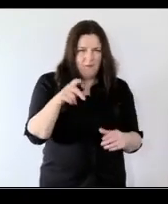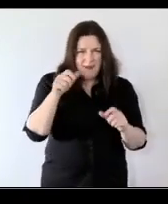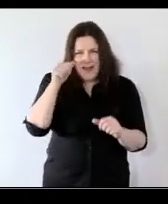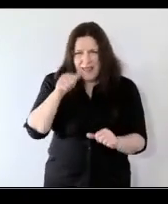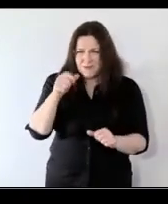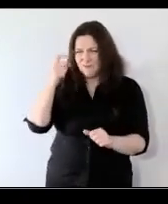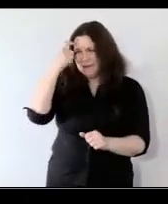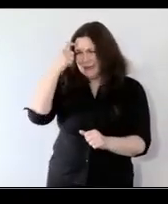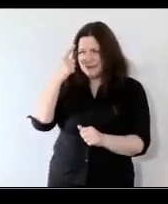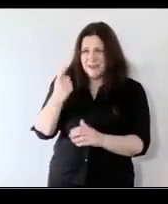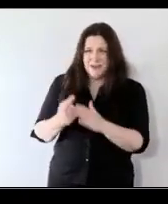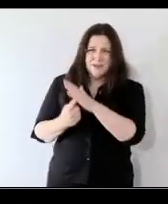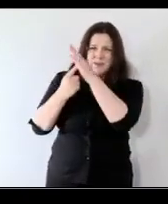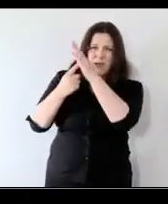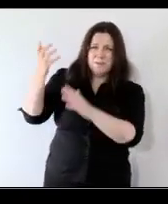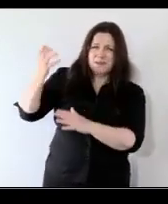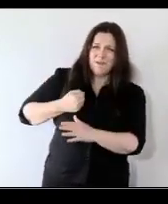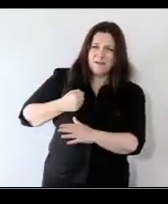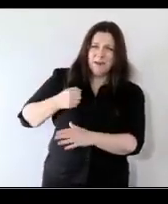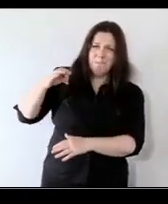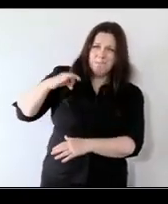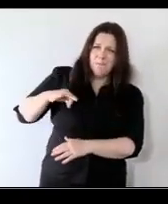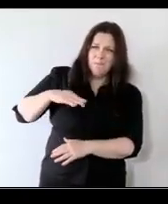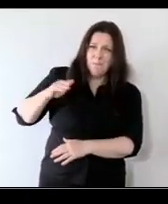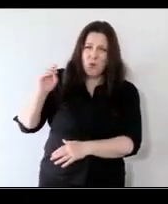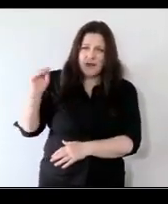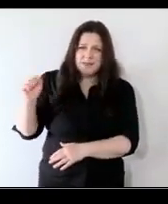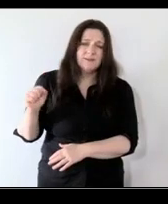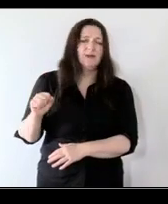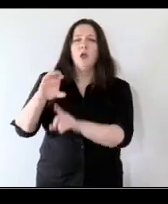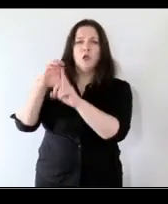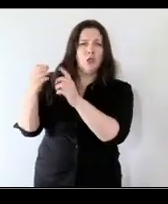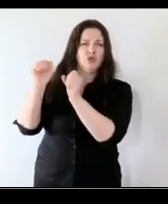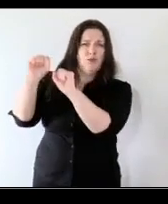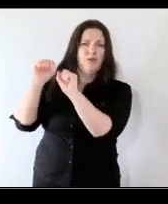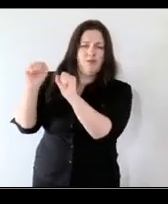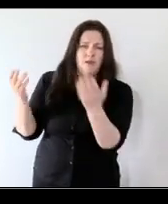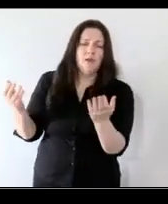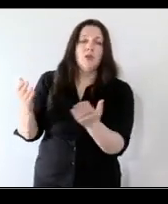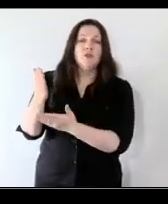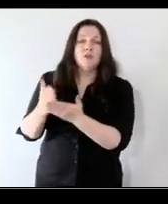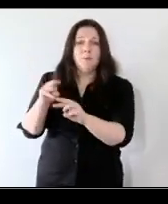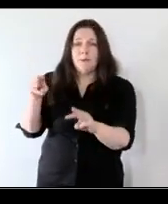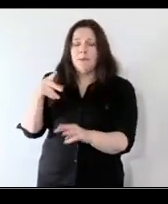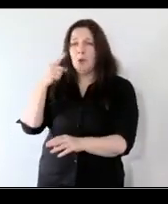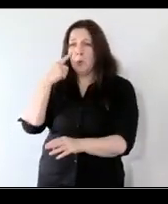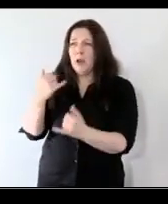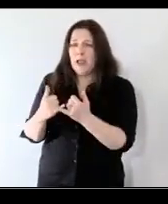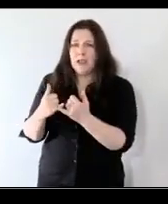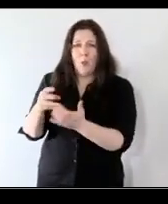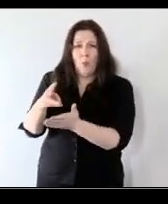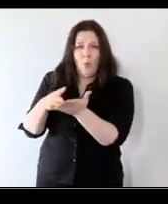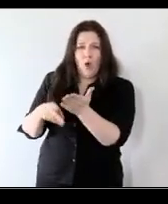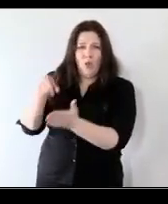growth in top salaries bonuses you know a culture where some people are seen to be